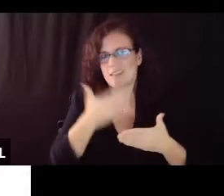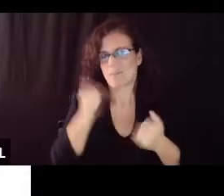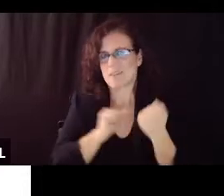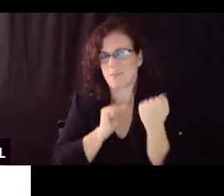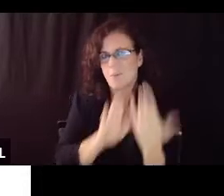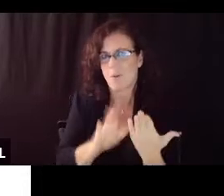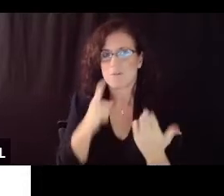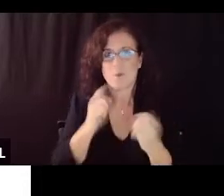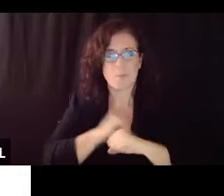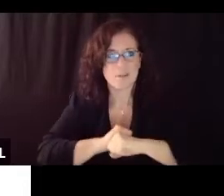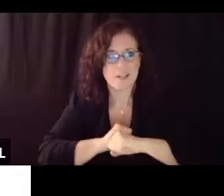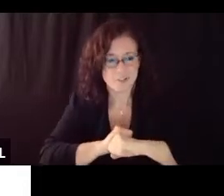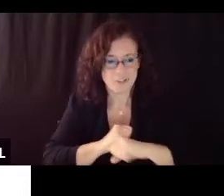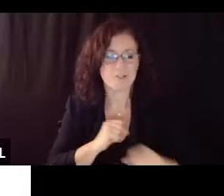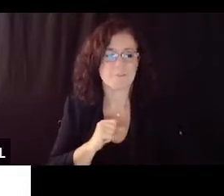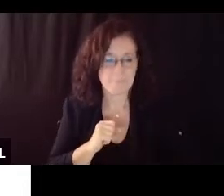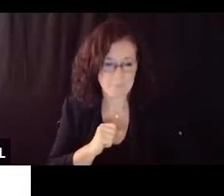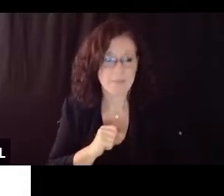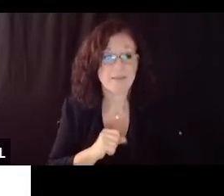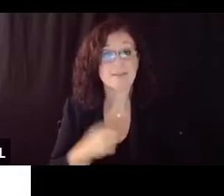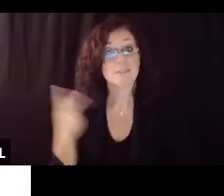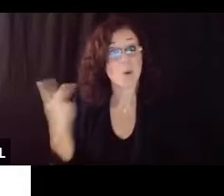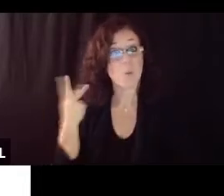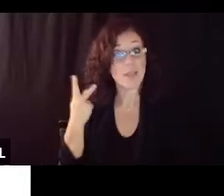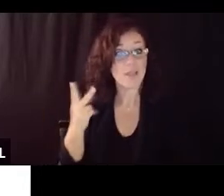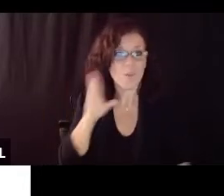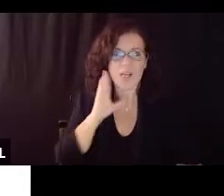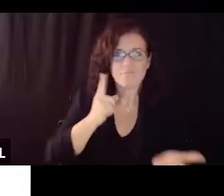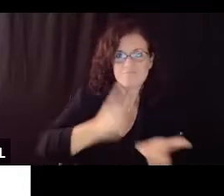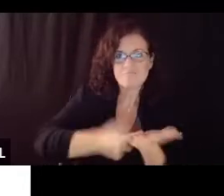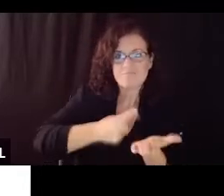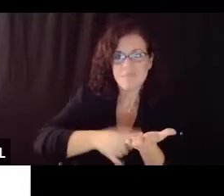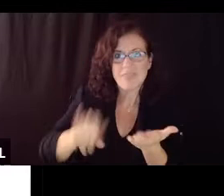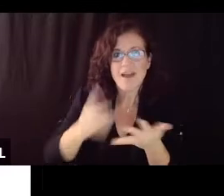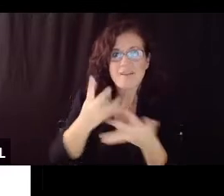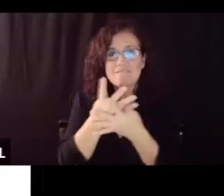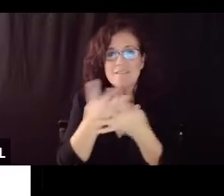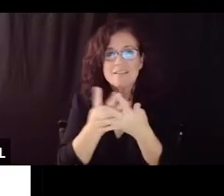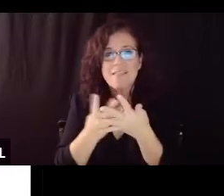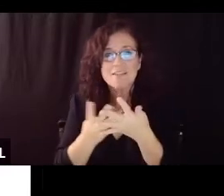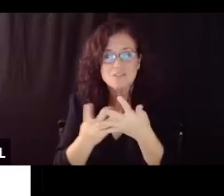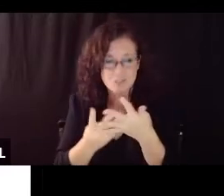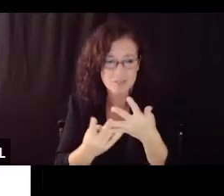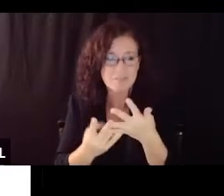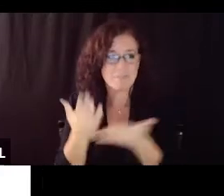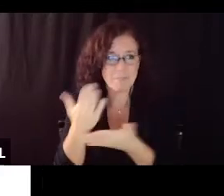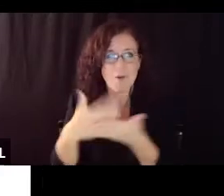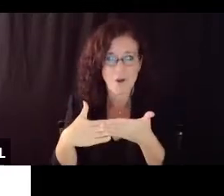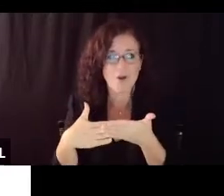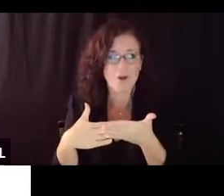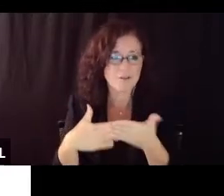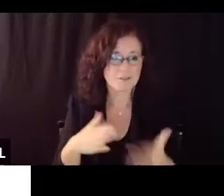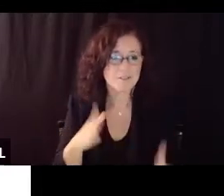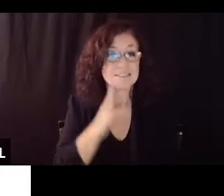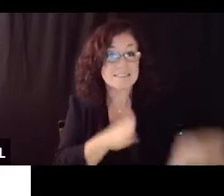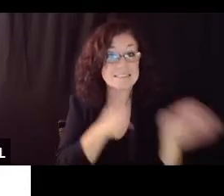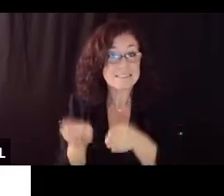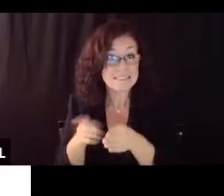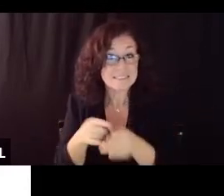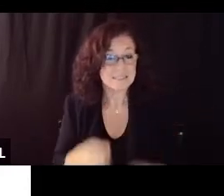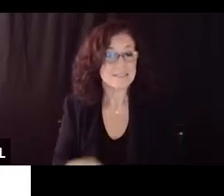and so todd and i are here basically to talk about that ventilation piece of it um and just that one slice can you go to the next slide